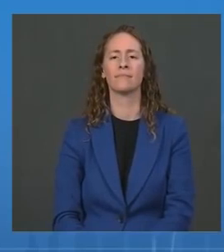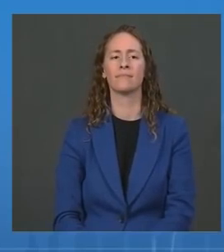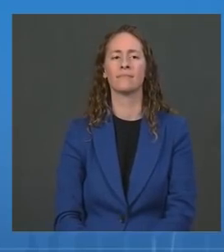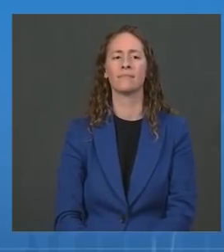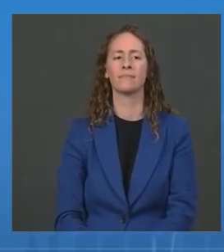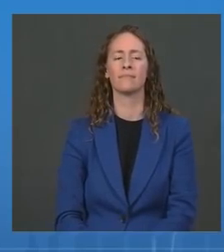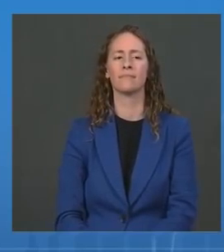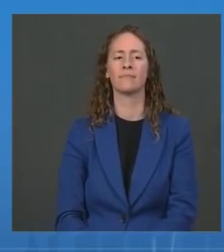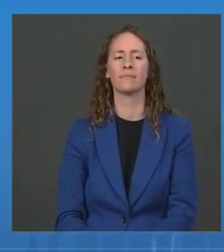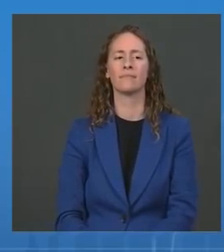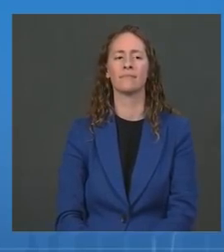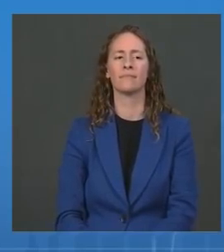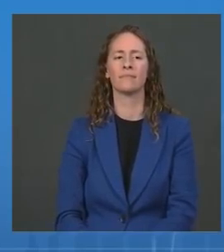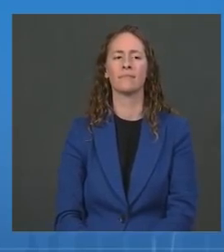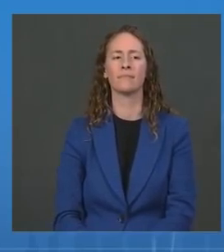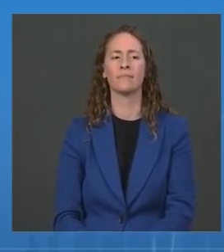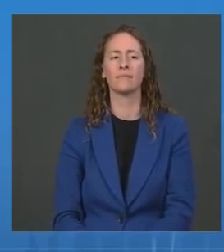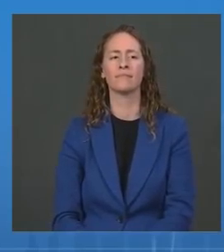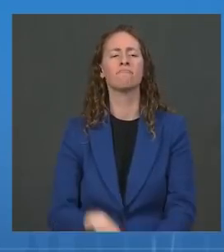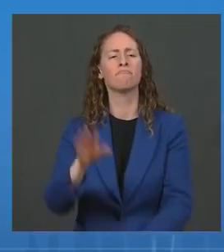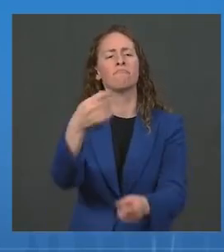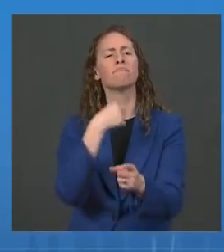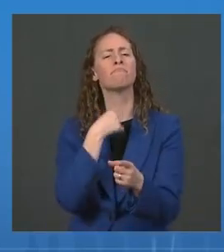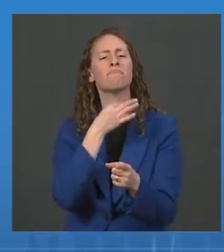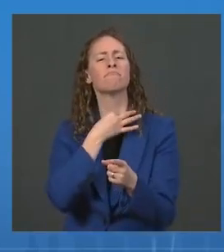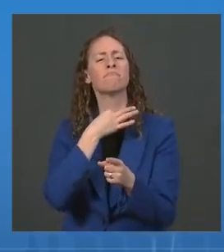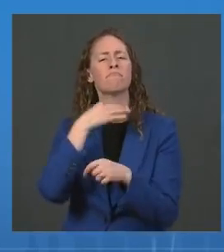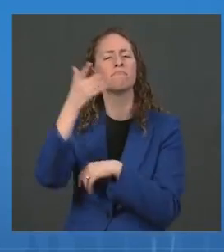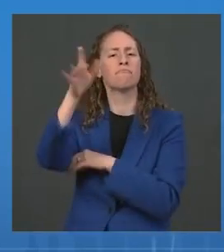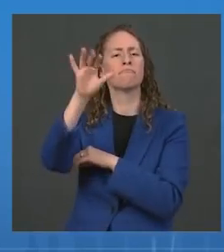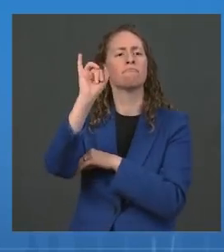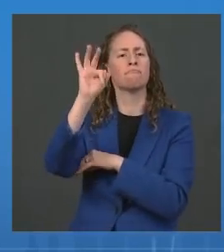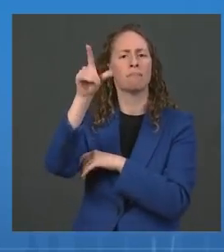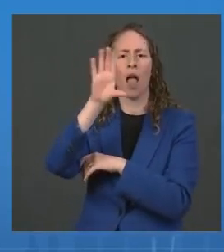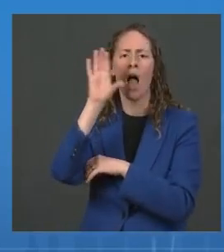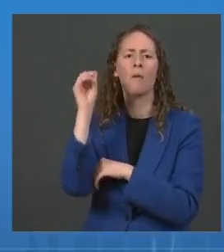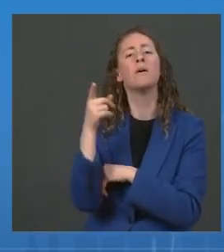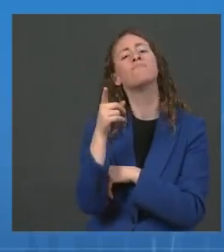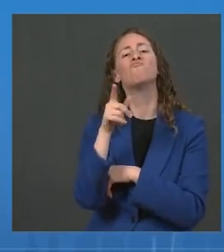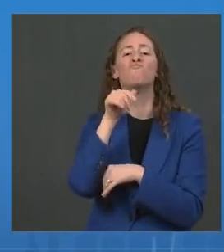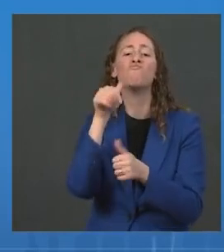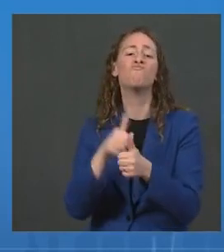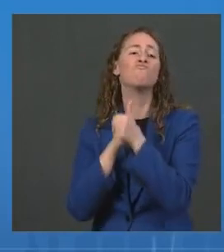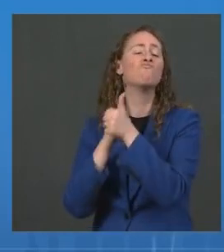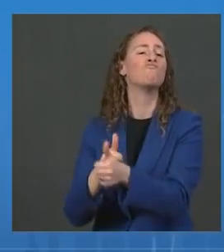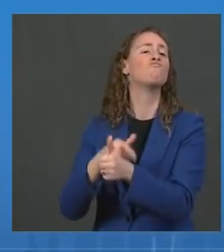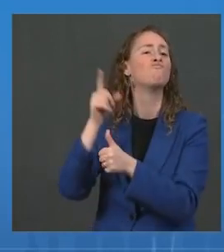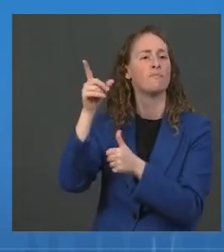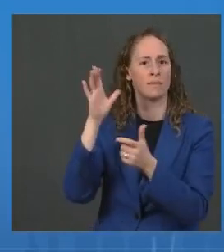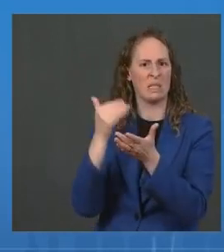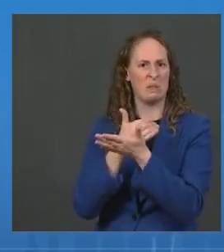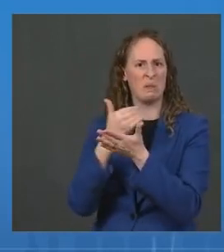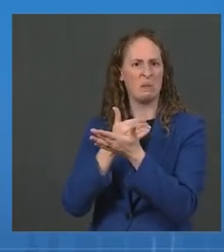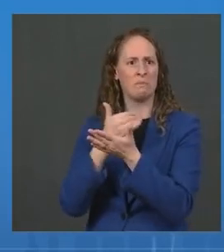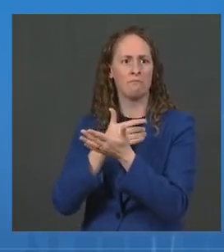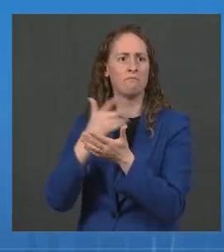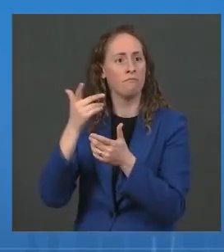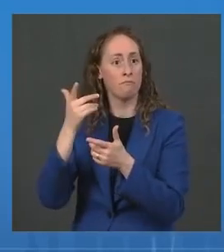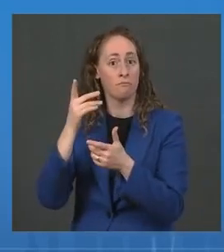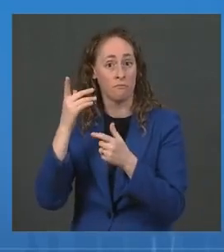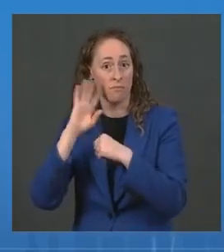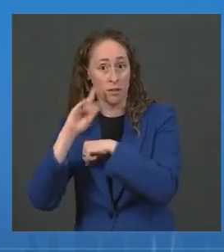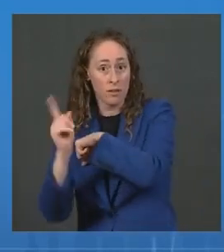What is the punishment for companies that do not abide by the vax or test rule? Dr.